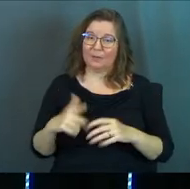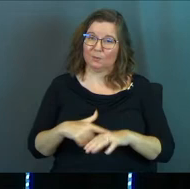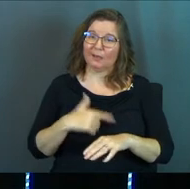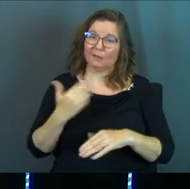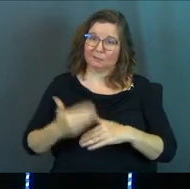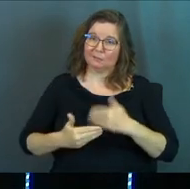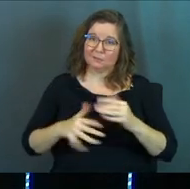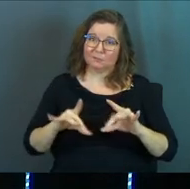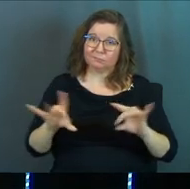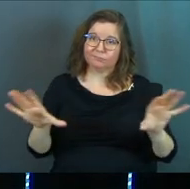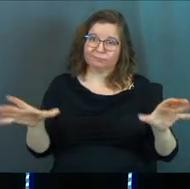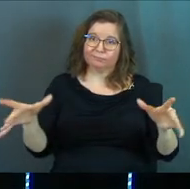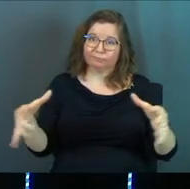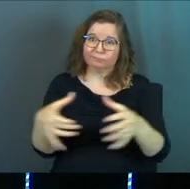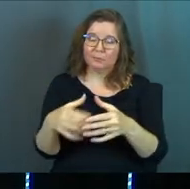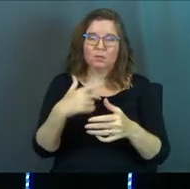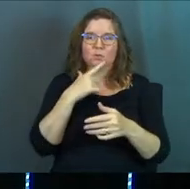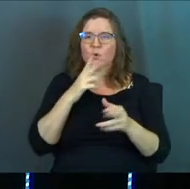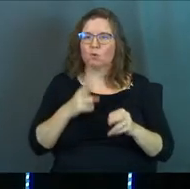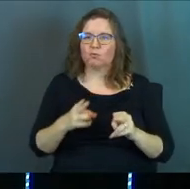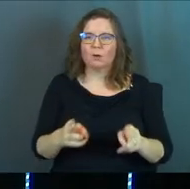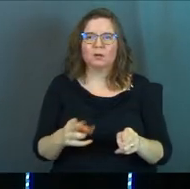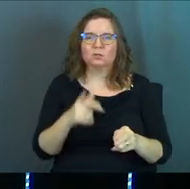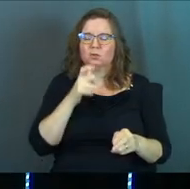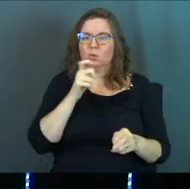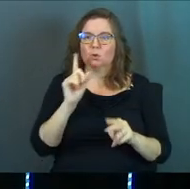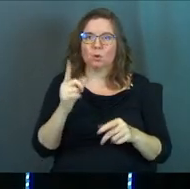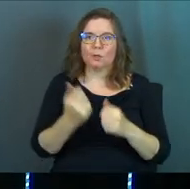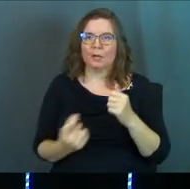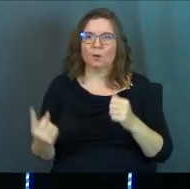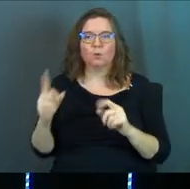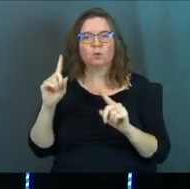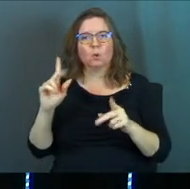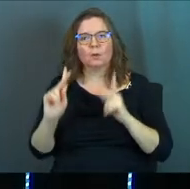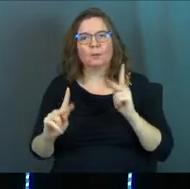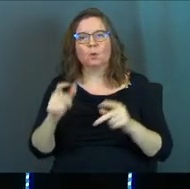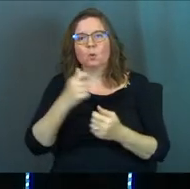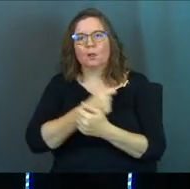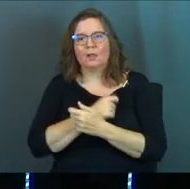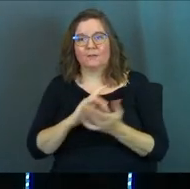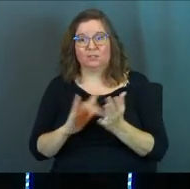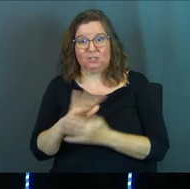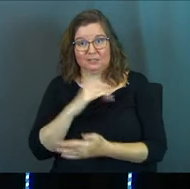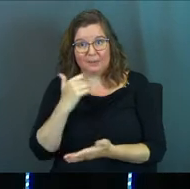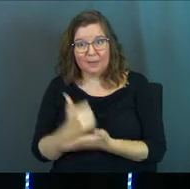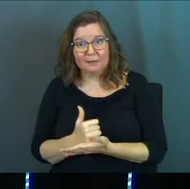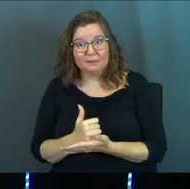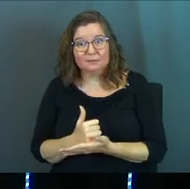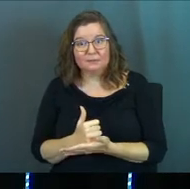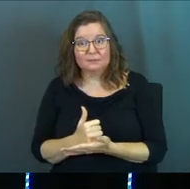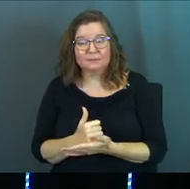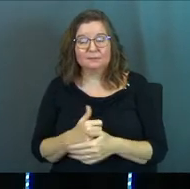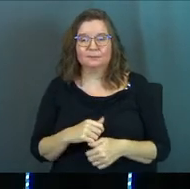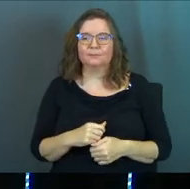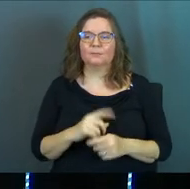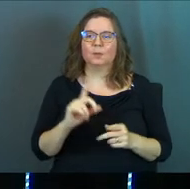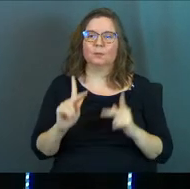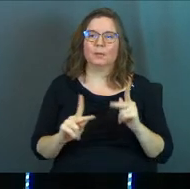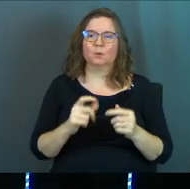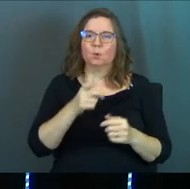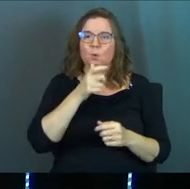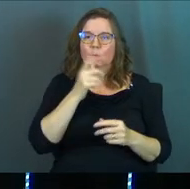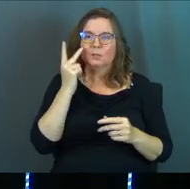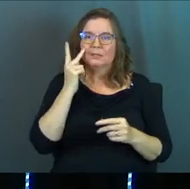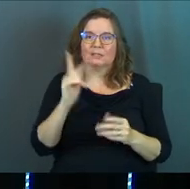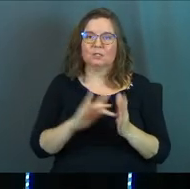it's going to take a while to build that team. And you don't rush it. You don't just go to anybody. You go to people who love Jesus. Amen? You go to